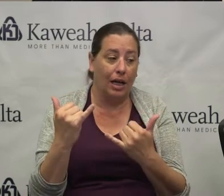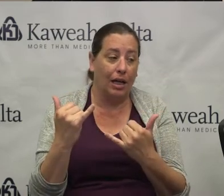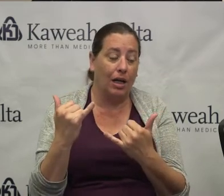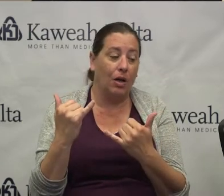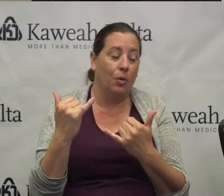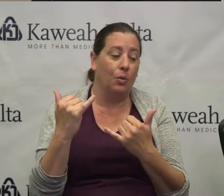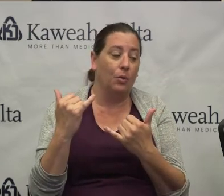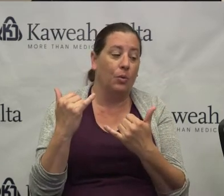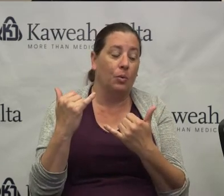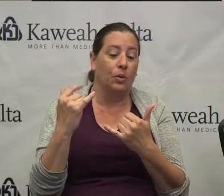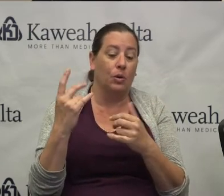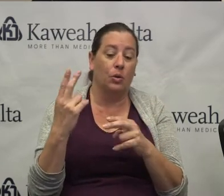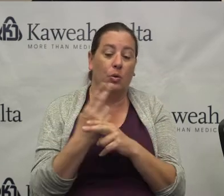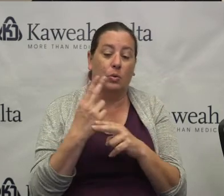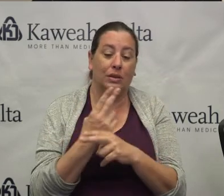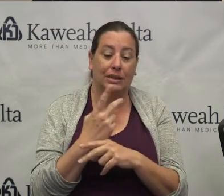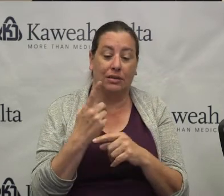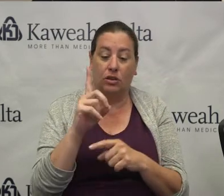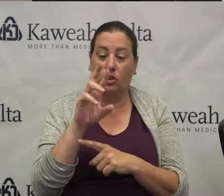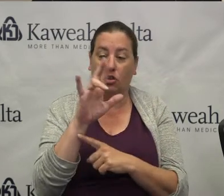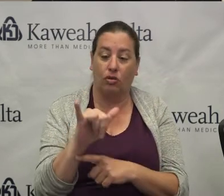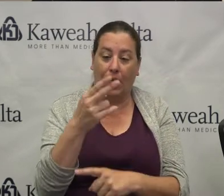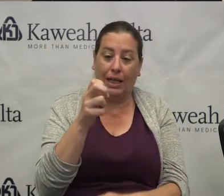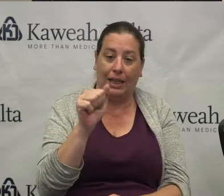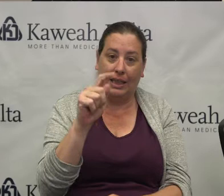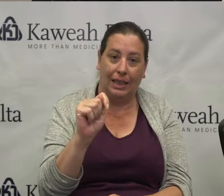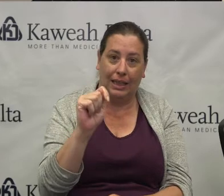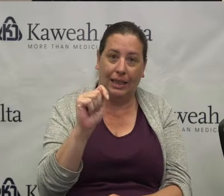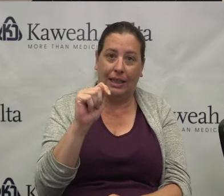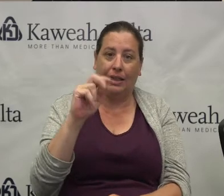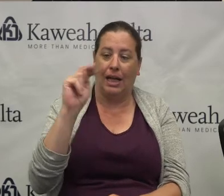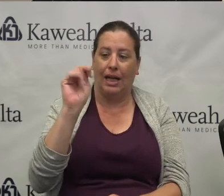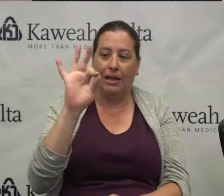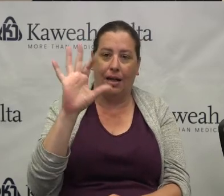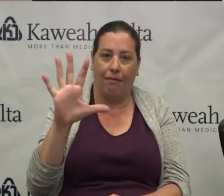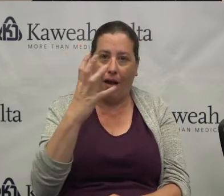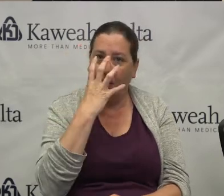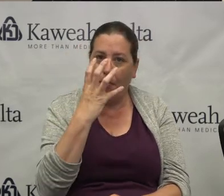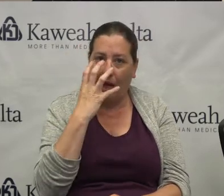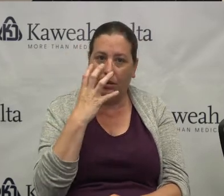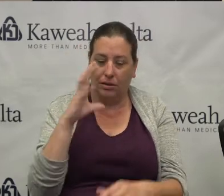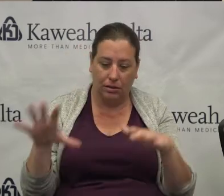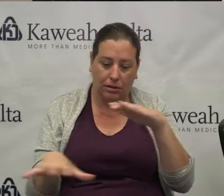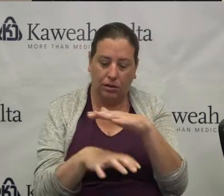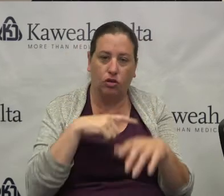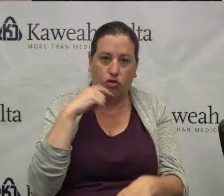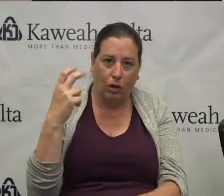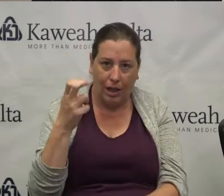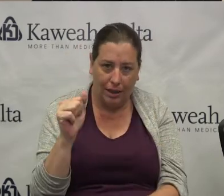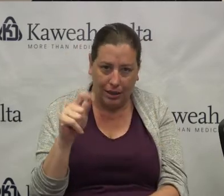to dry heat N95 masks and surgical masks. So just yesterday,